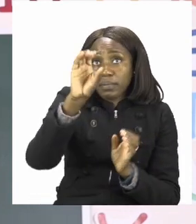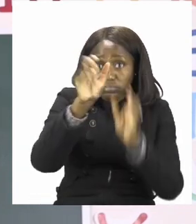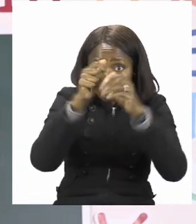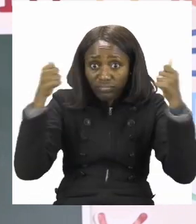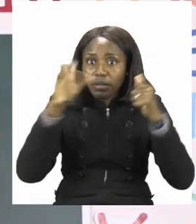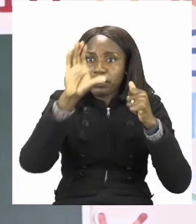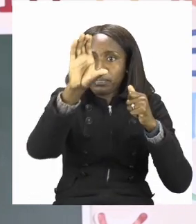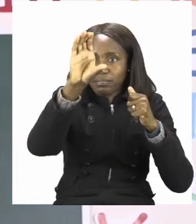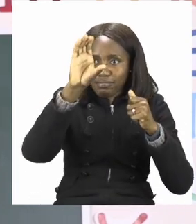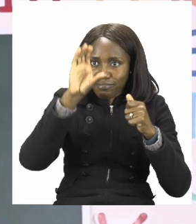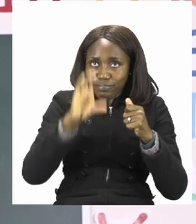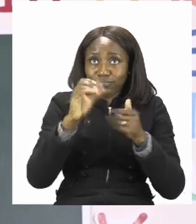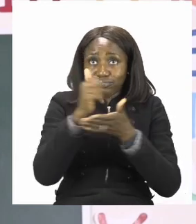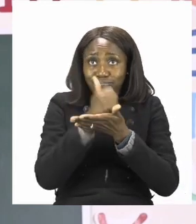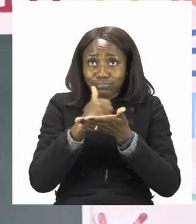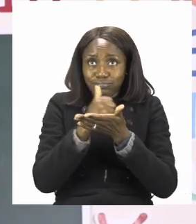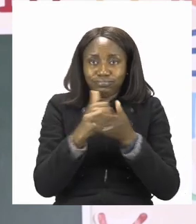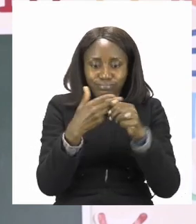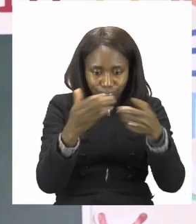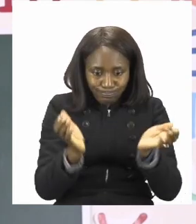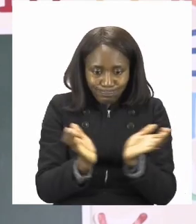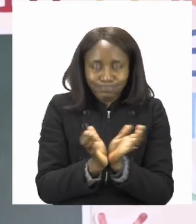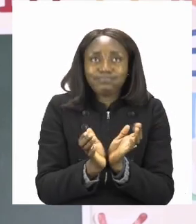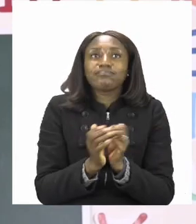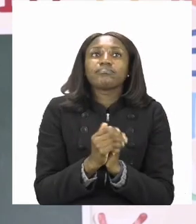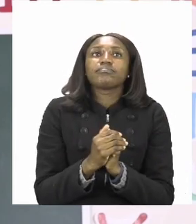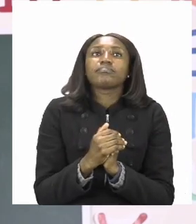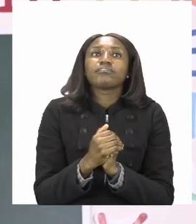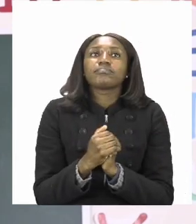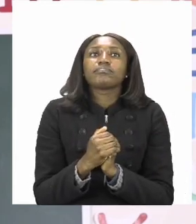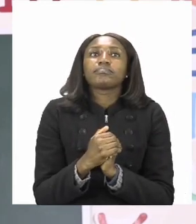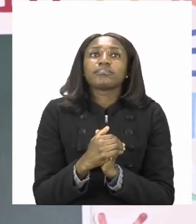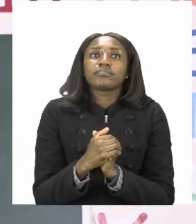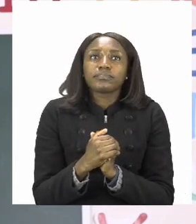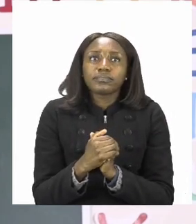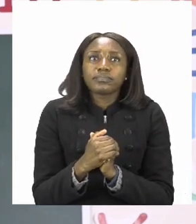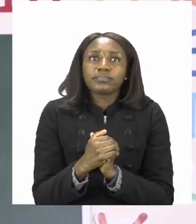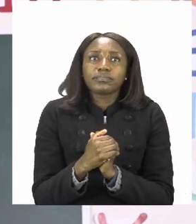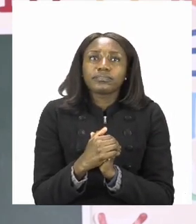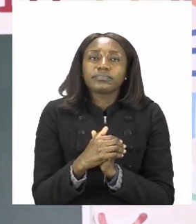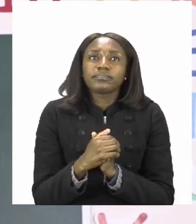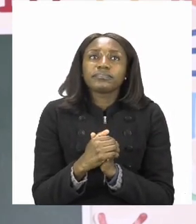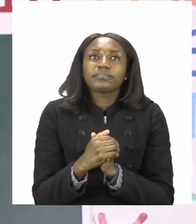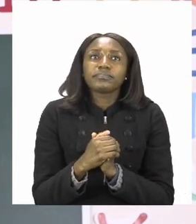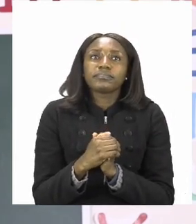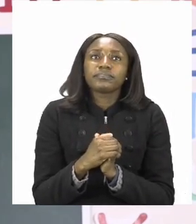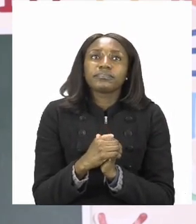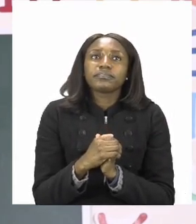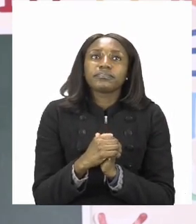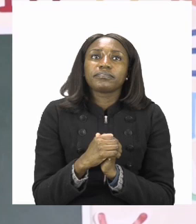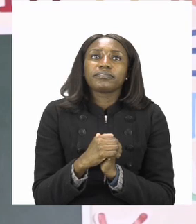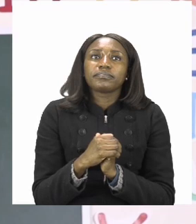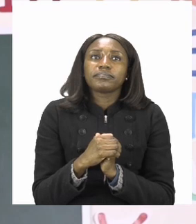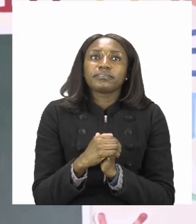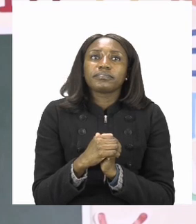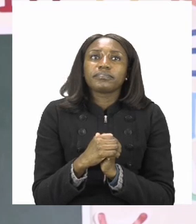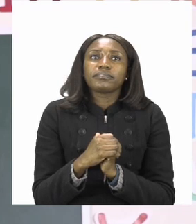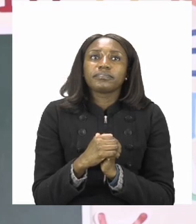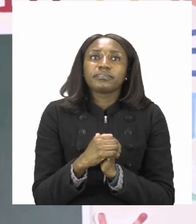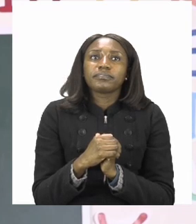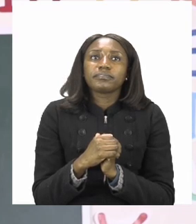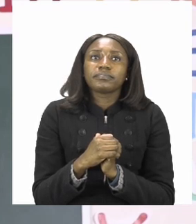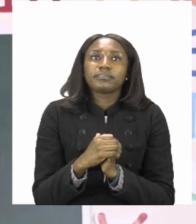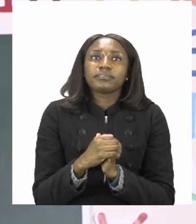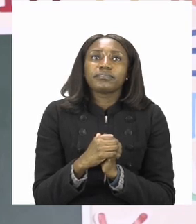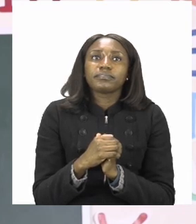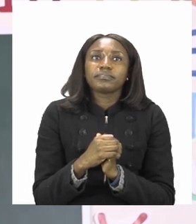clean bowl. That is going to be our number two. So let us start. The word take